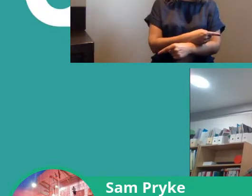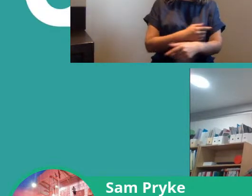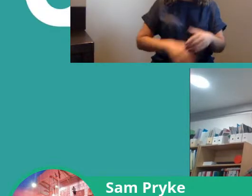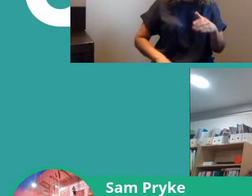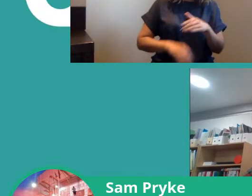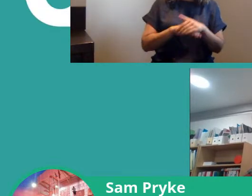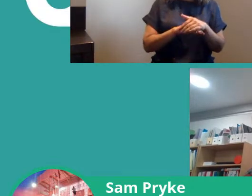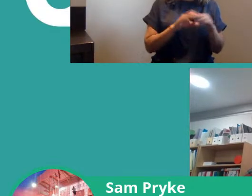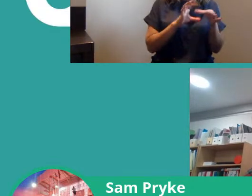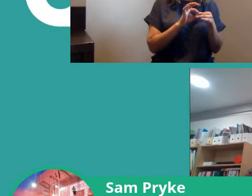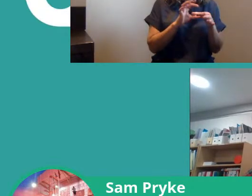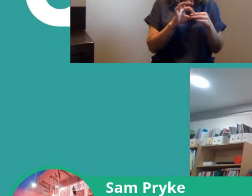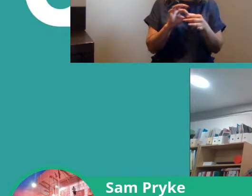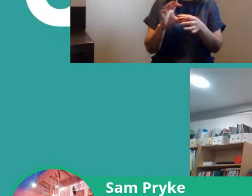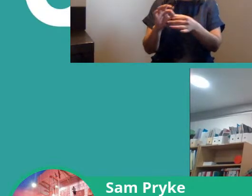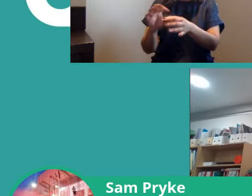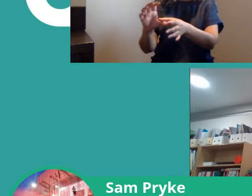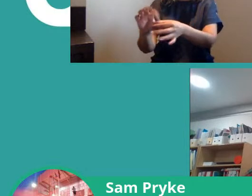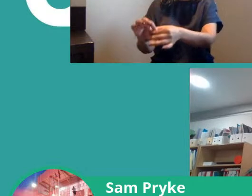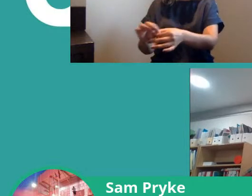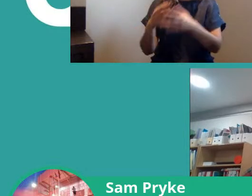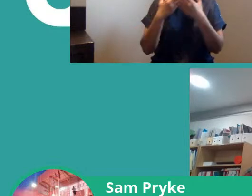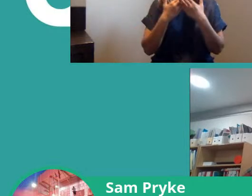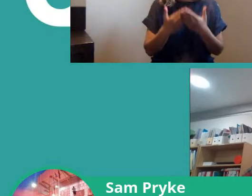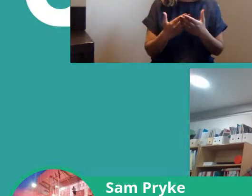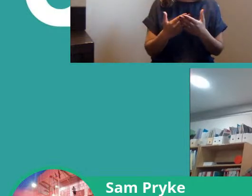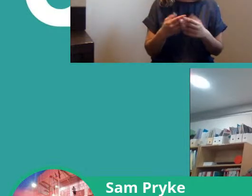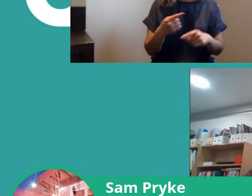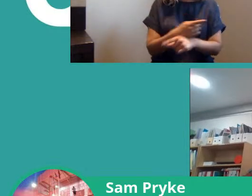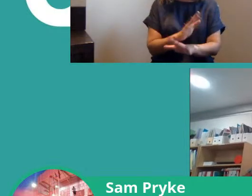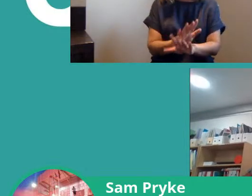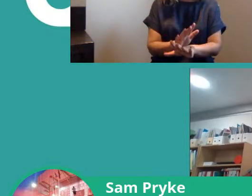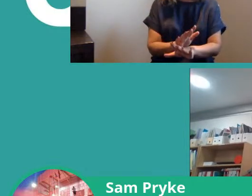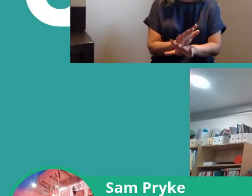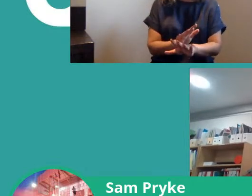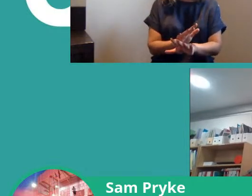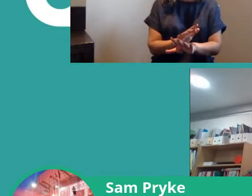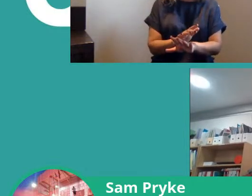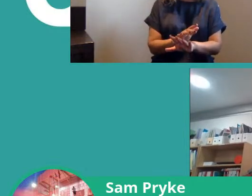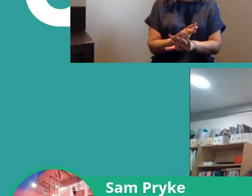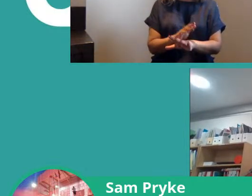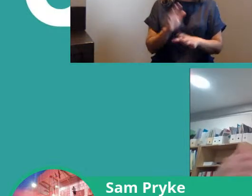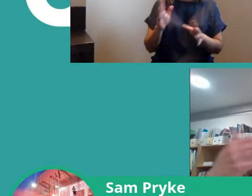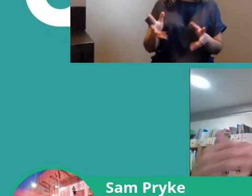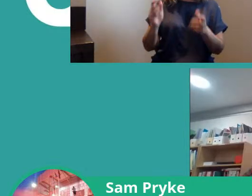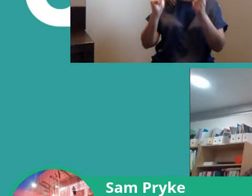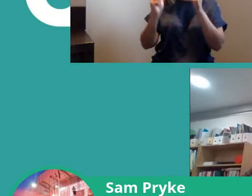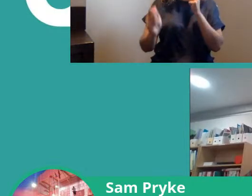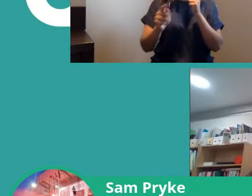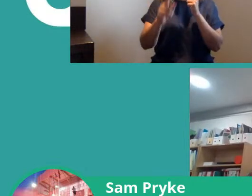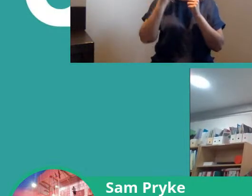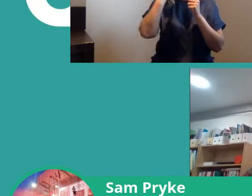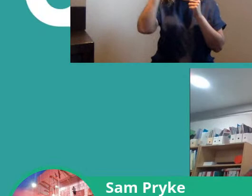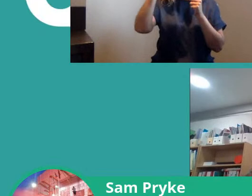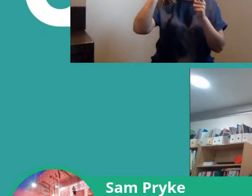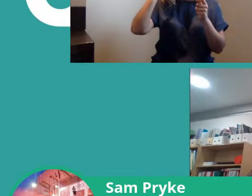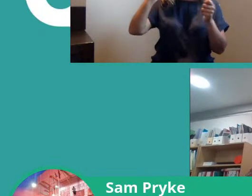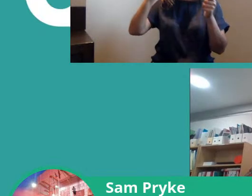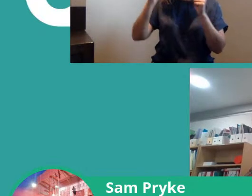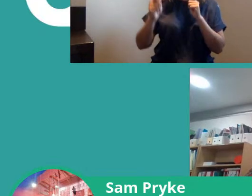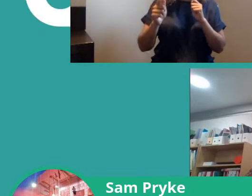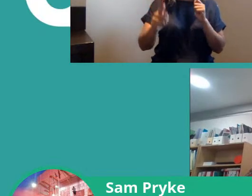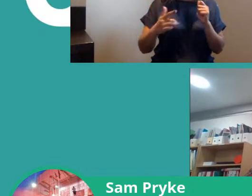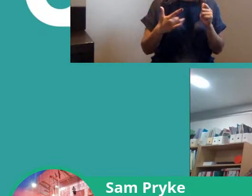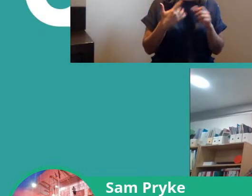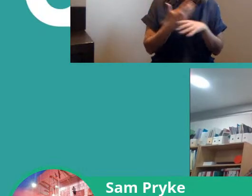it does link and it does all build on the previous session and it is totally and completely transformative it as as I've said before totally changed